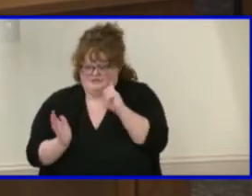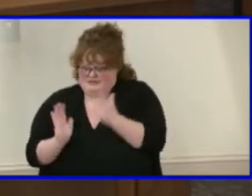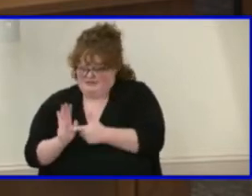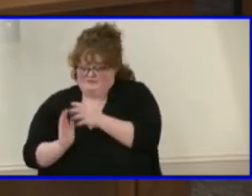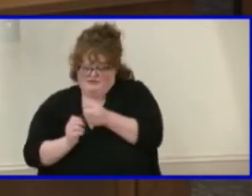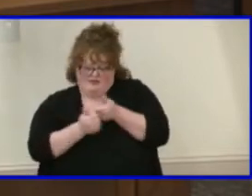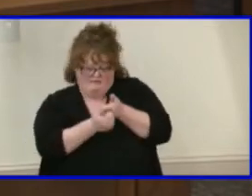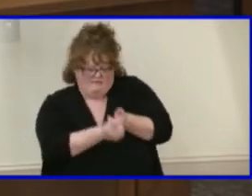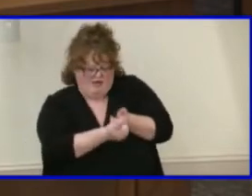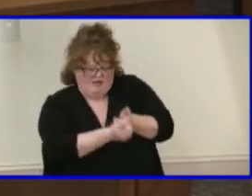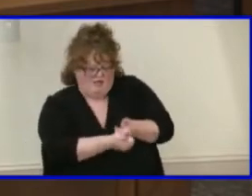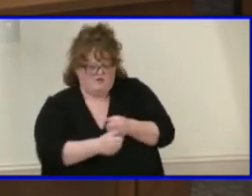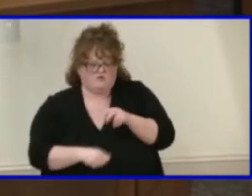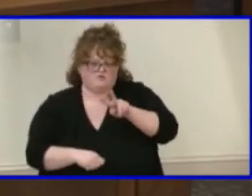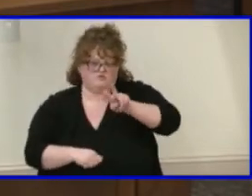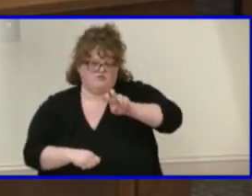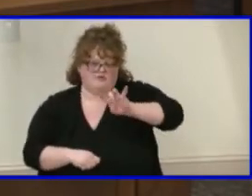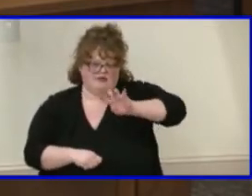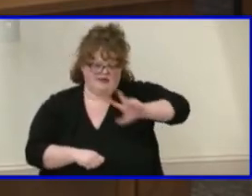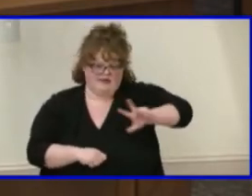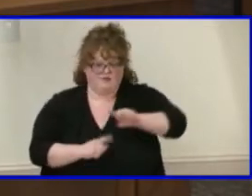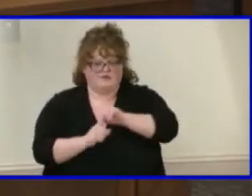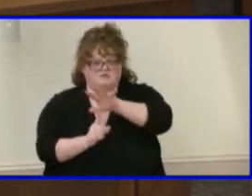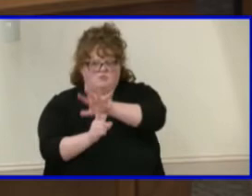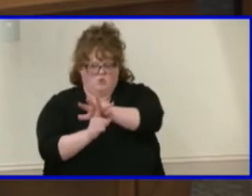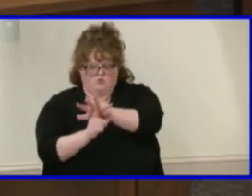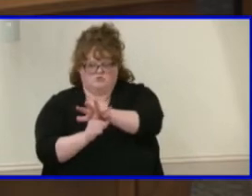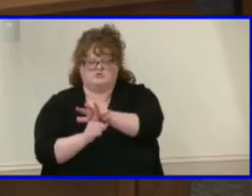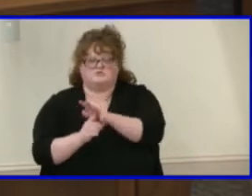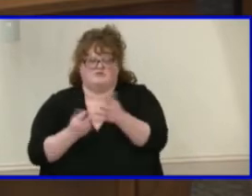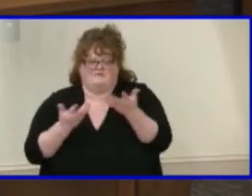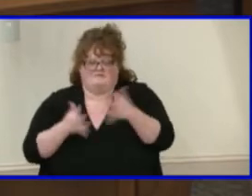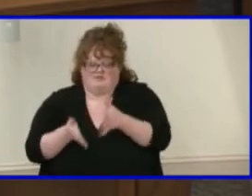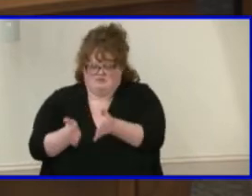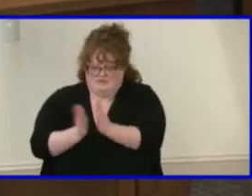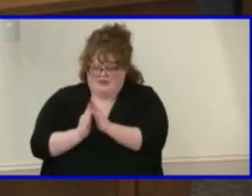283 exposures have been asked to self-quarantine.